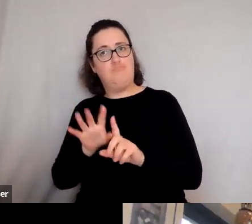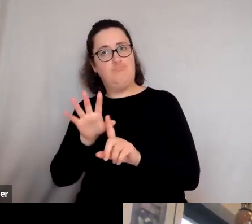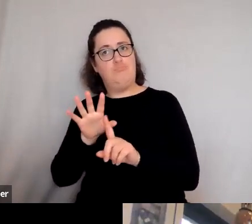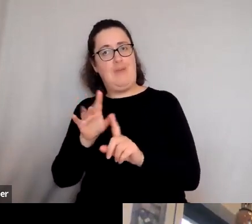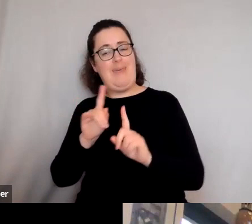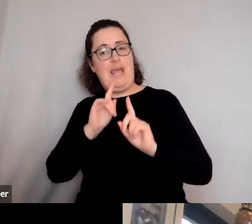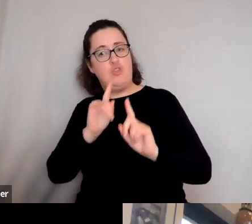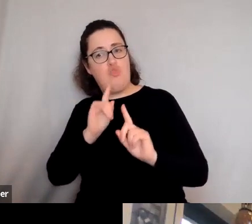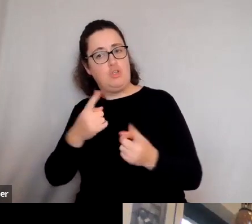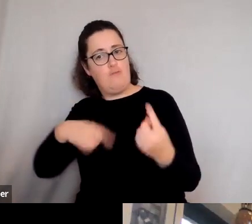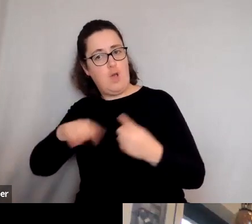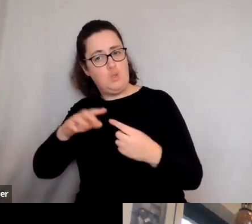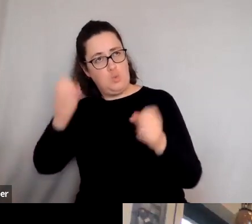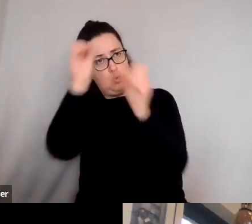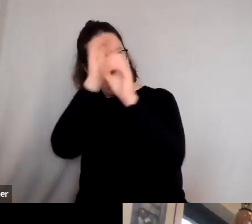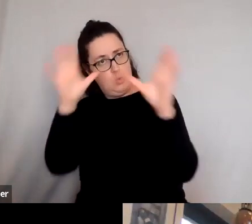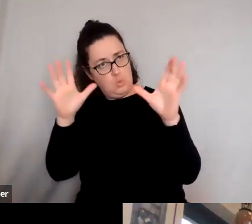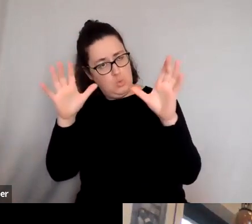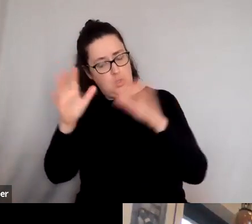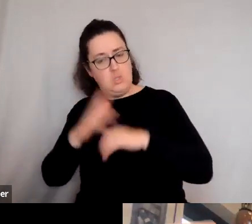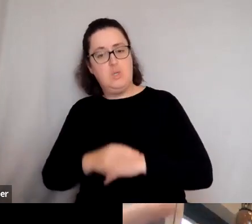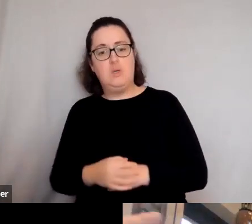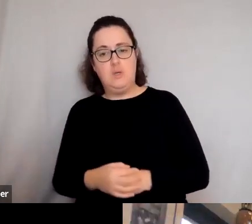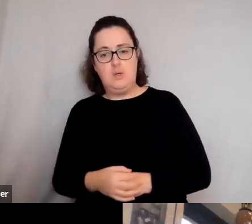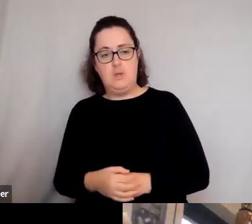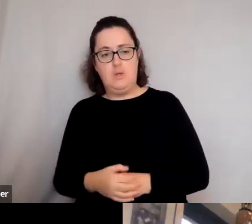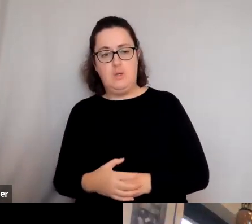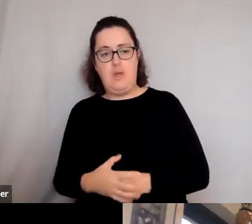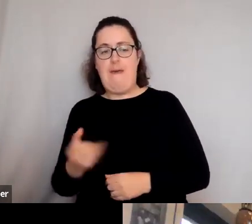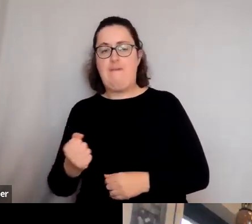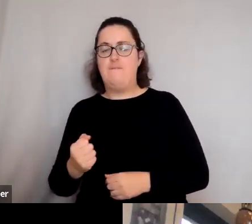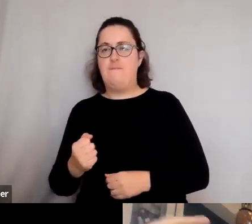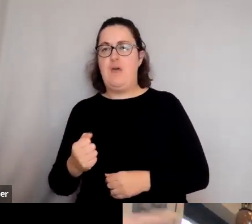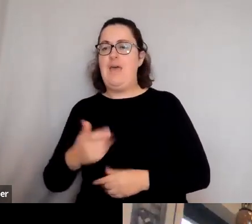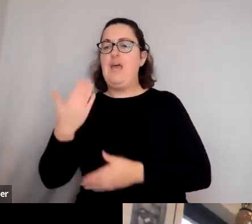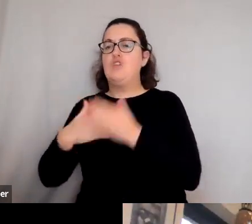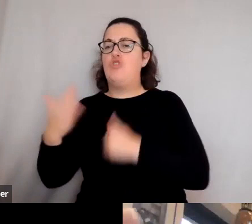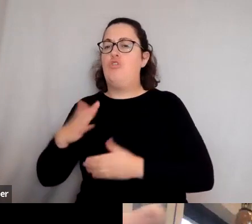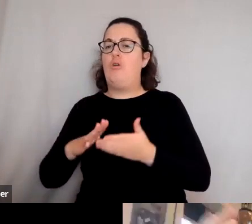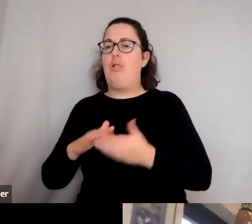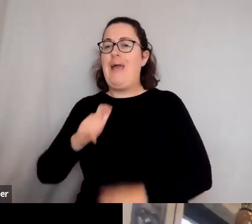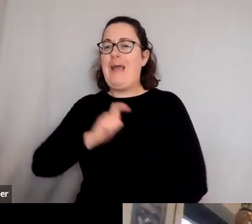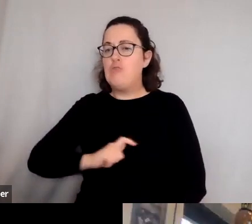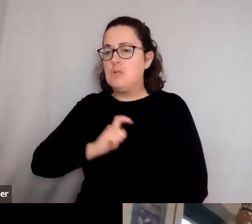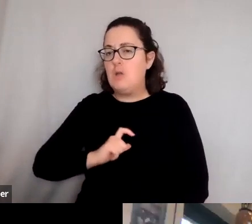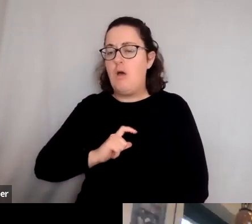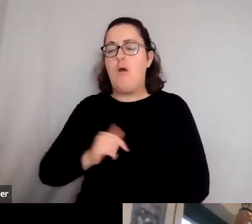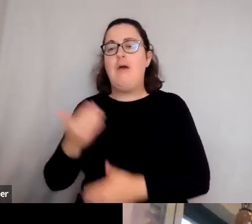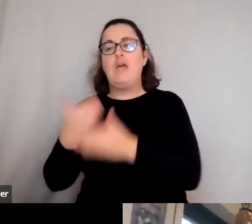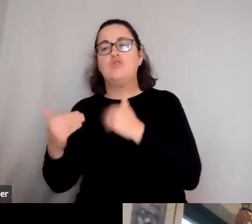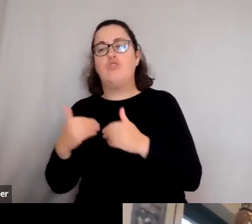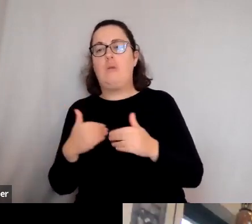now to have a, a version of historical characters or historical periods that we kind of